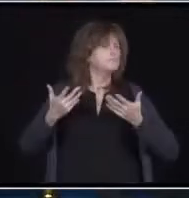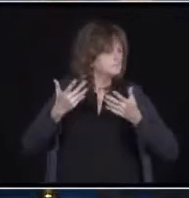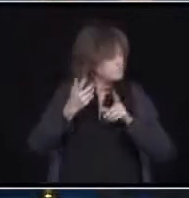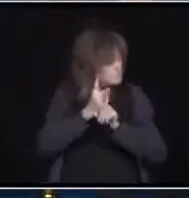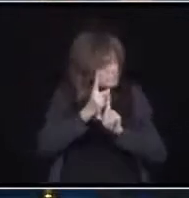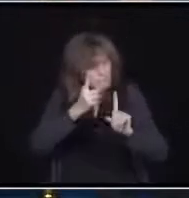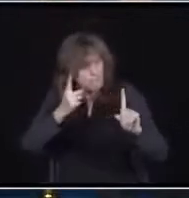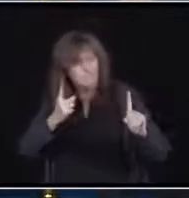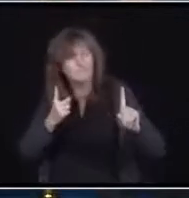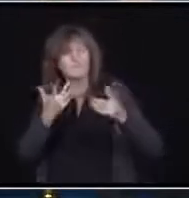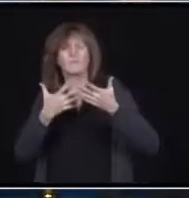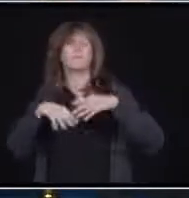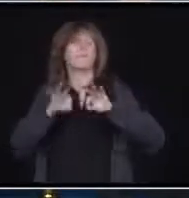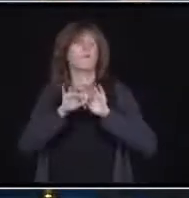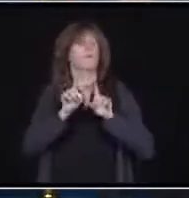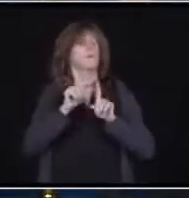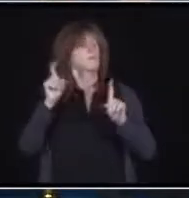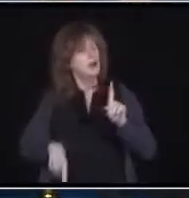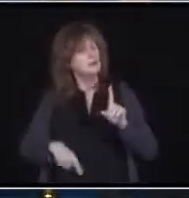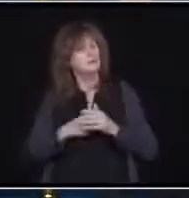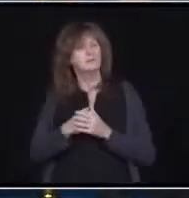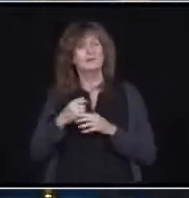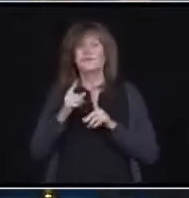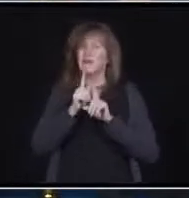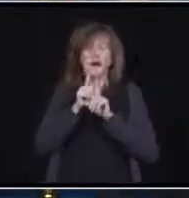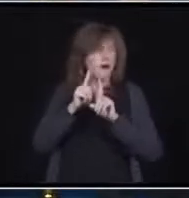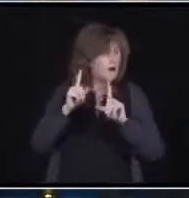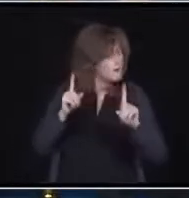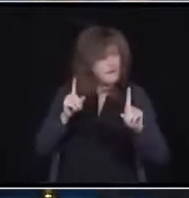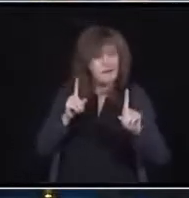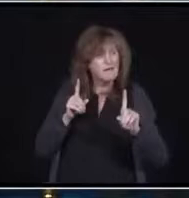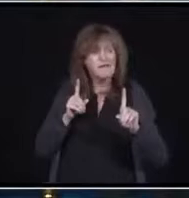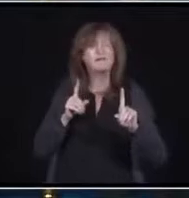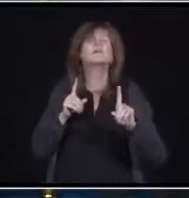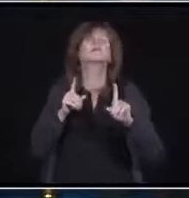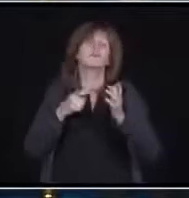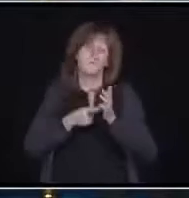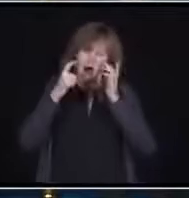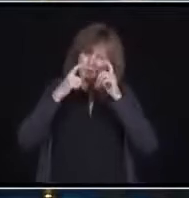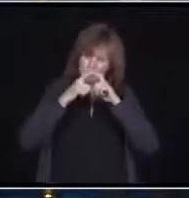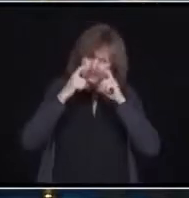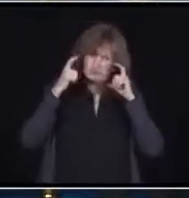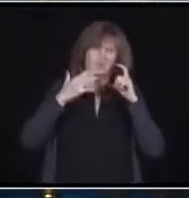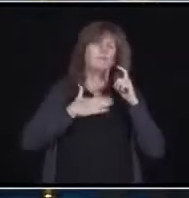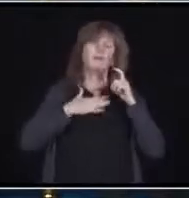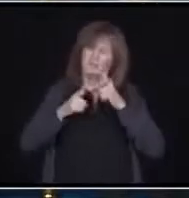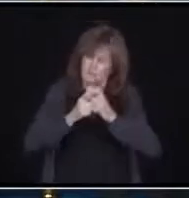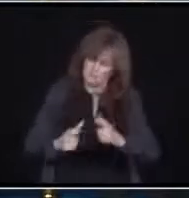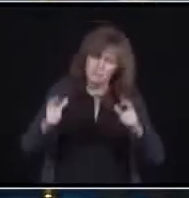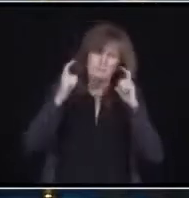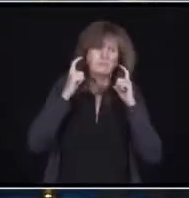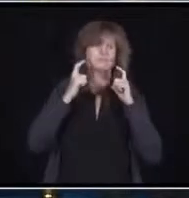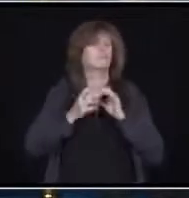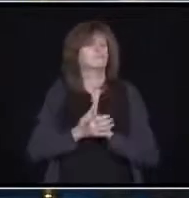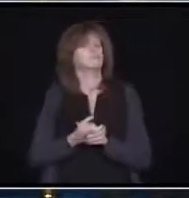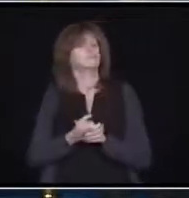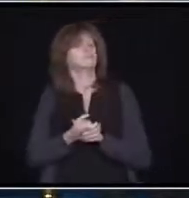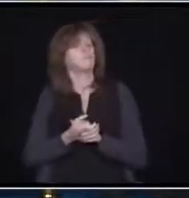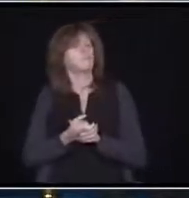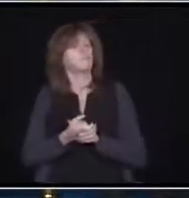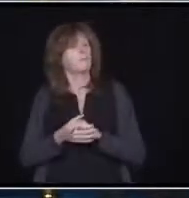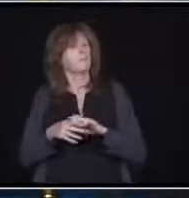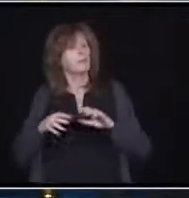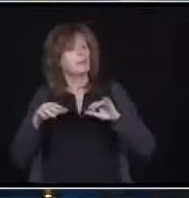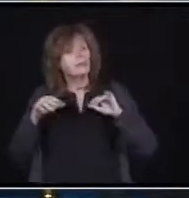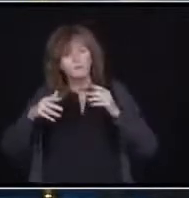when physical distancing is a challenge or where it is mandatory to do so. Remember to adhere to gathering limits and